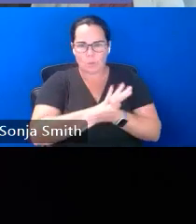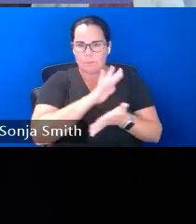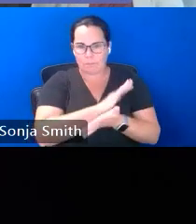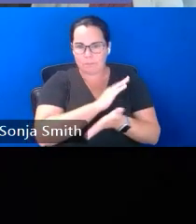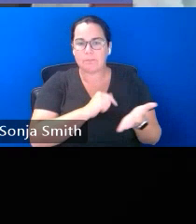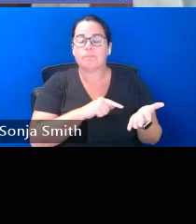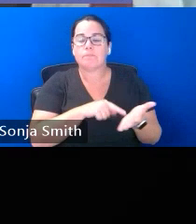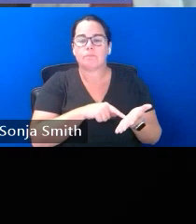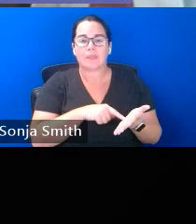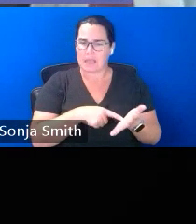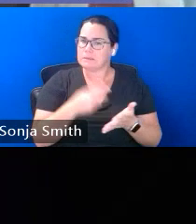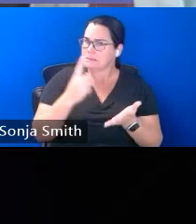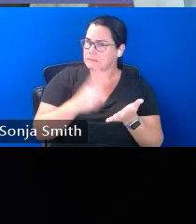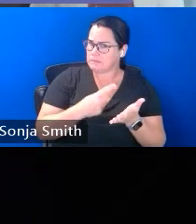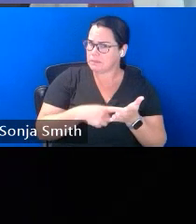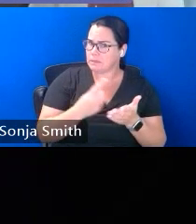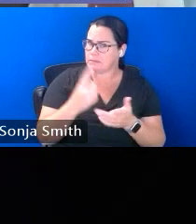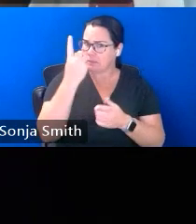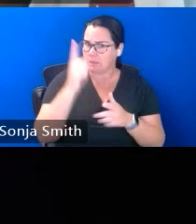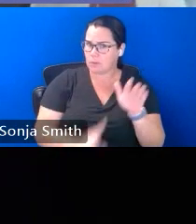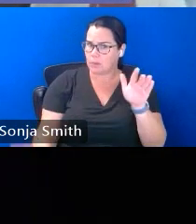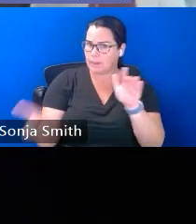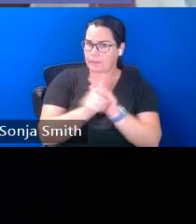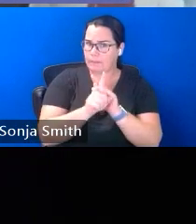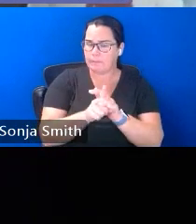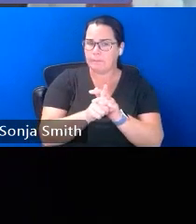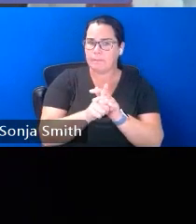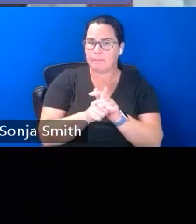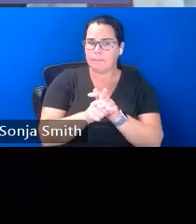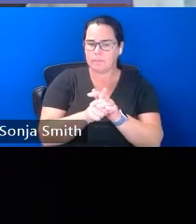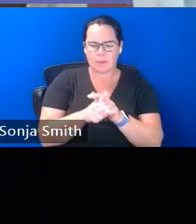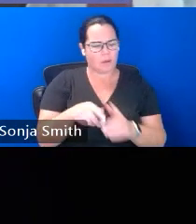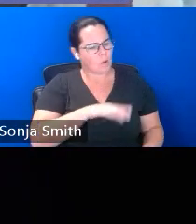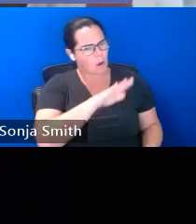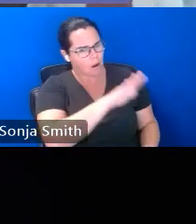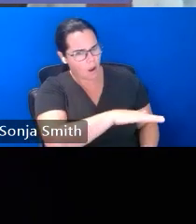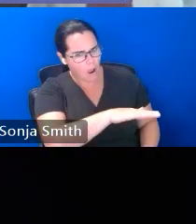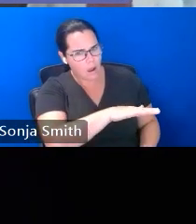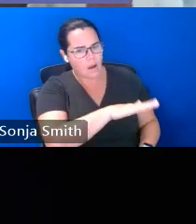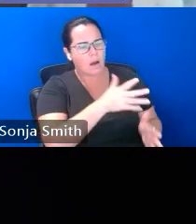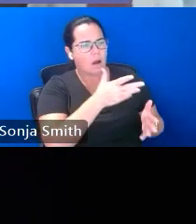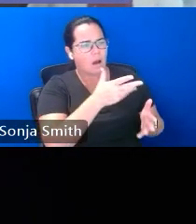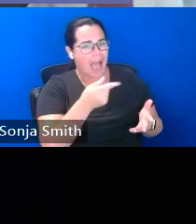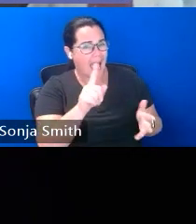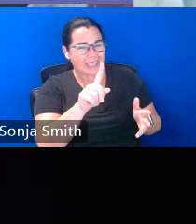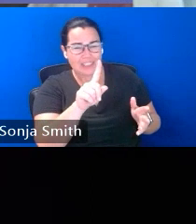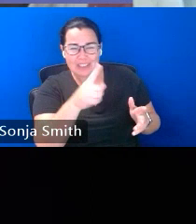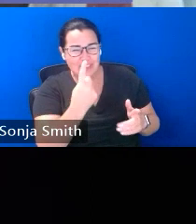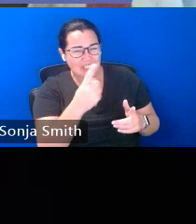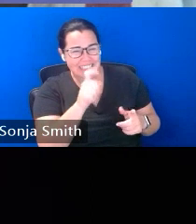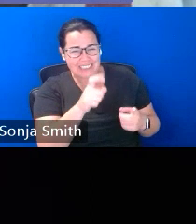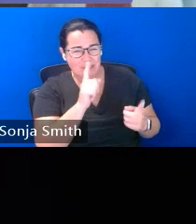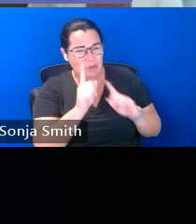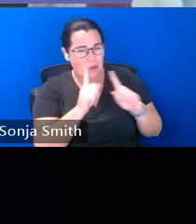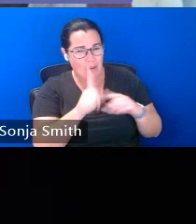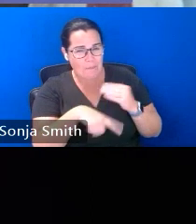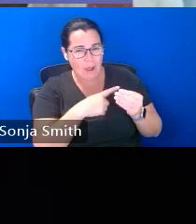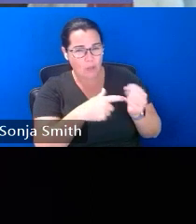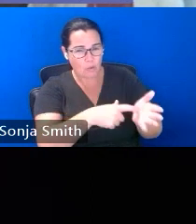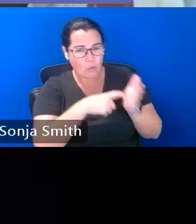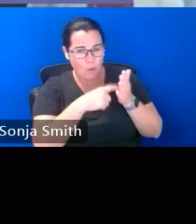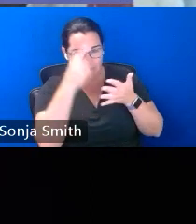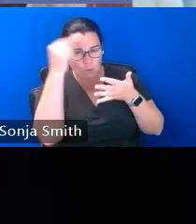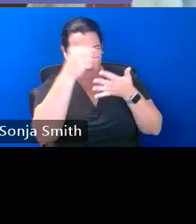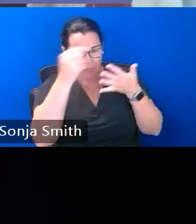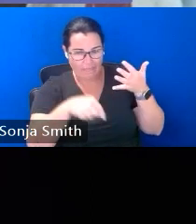when things came up where i would say to a student okay i just need to talk to you about the requirements for this course